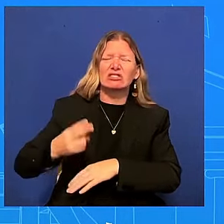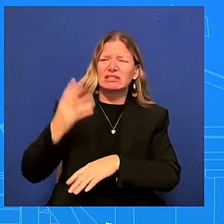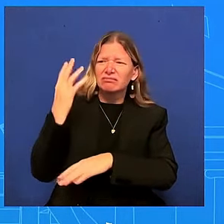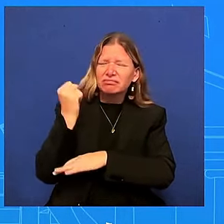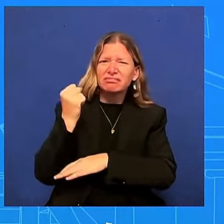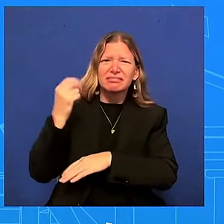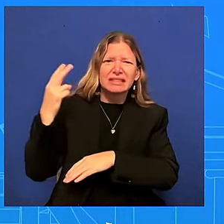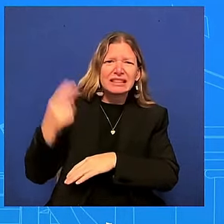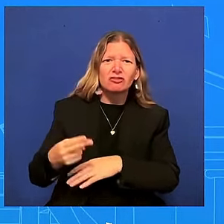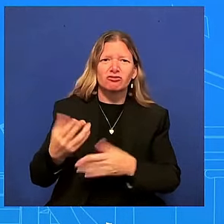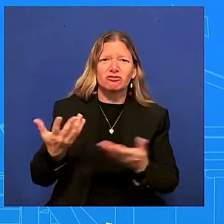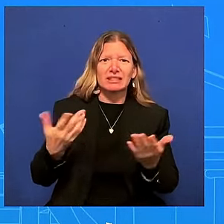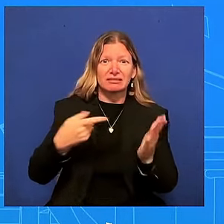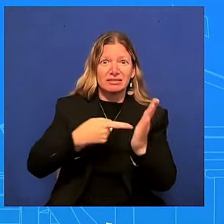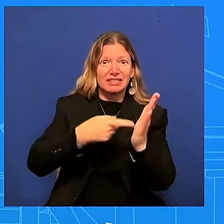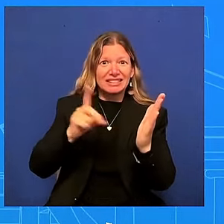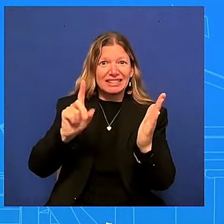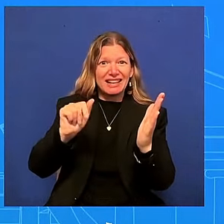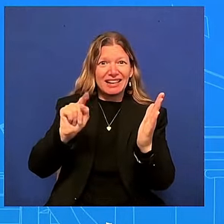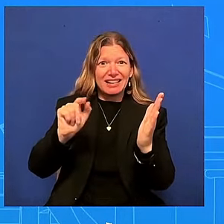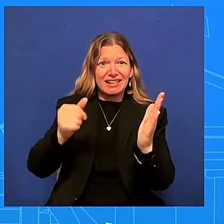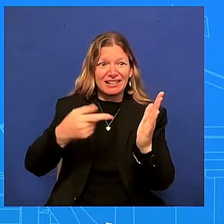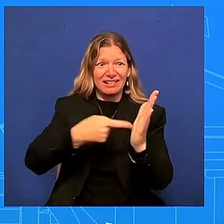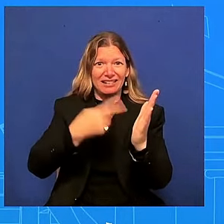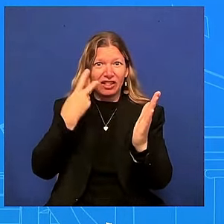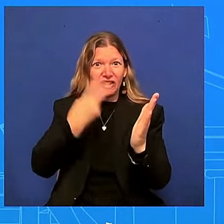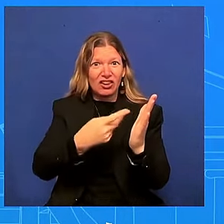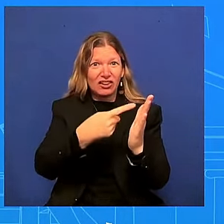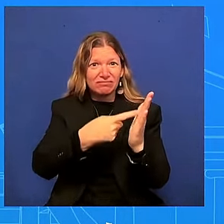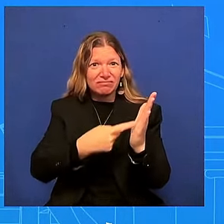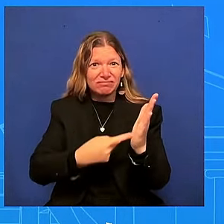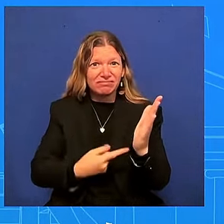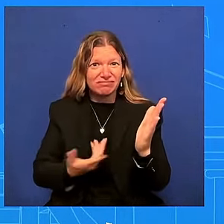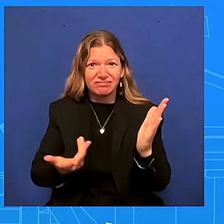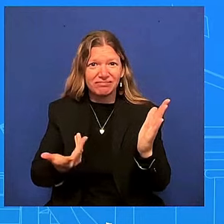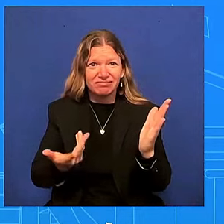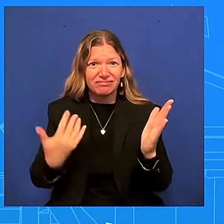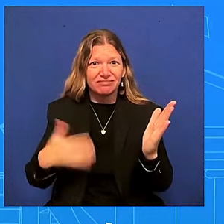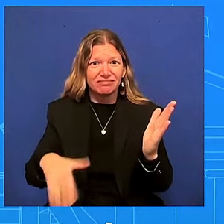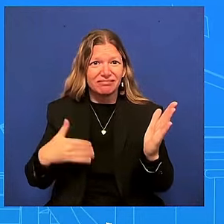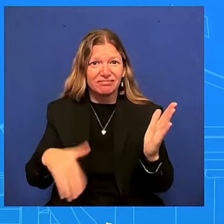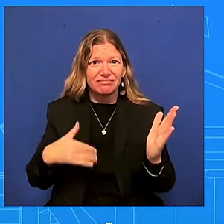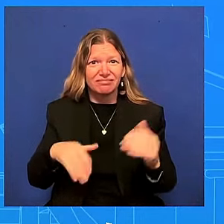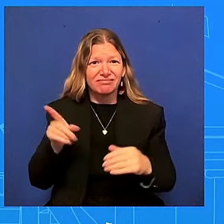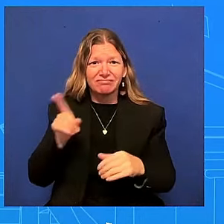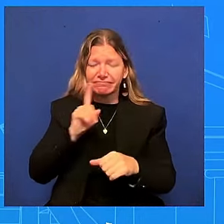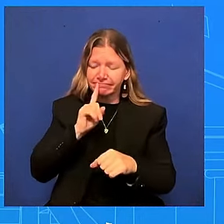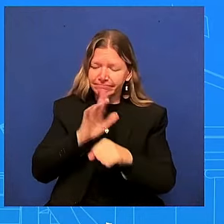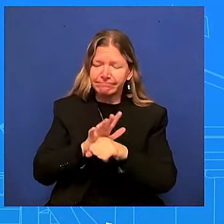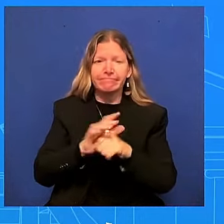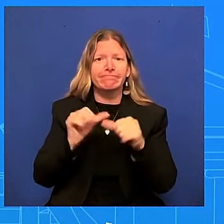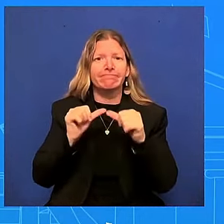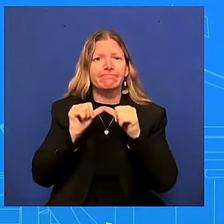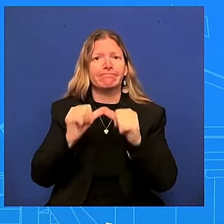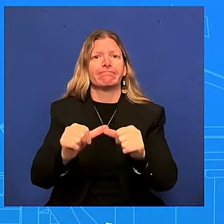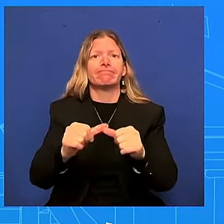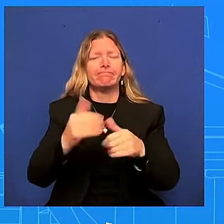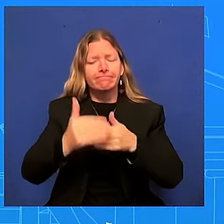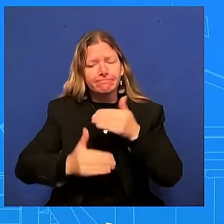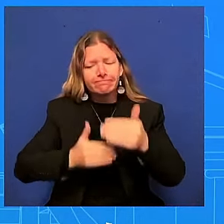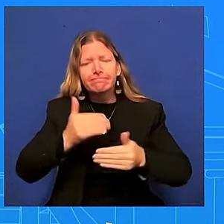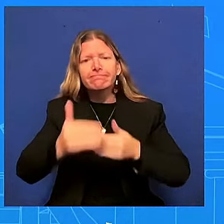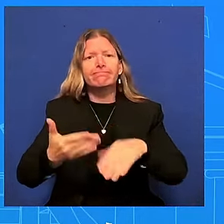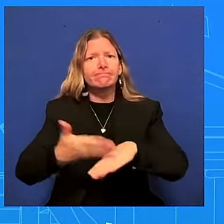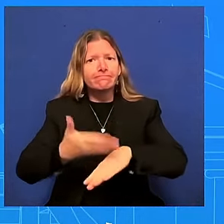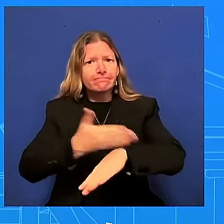and so look he's committed to getting continuing to to make that progress continue to work whether it's climate change whether it's the economy